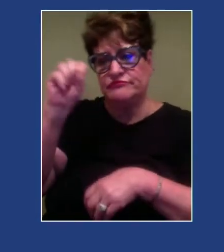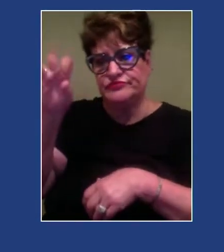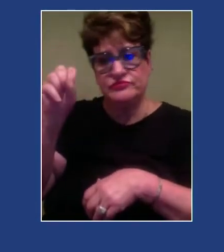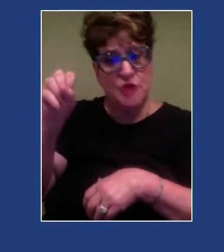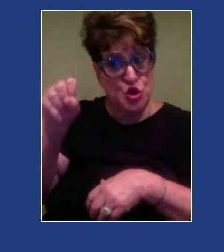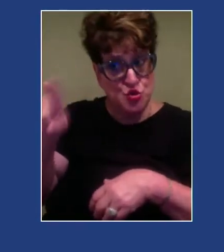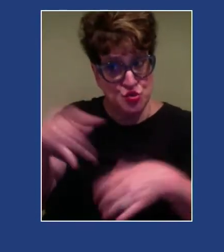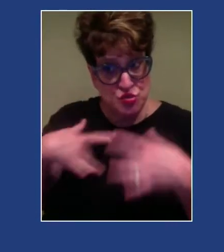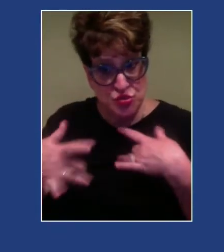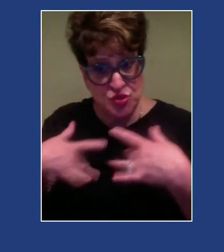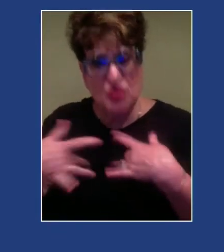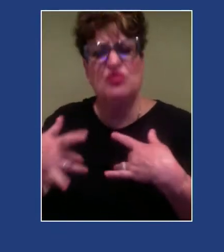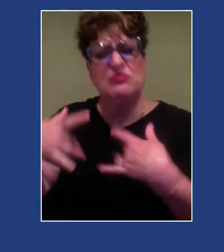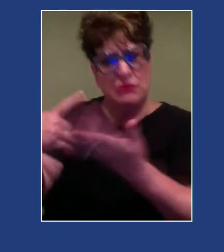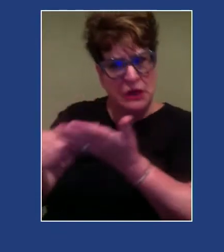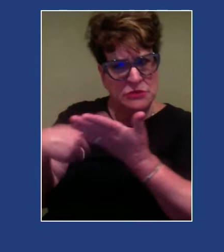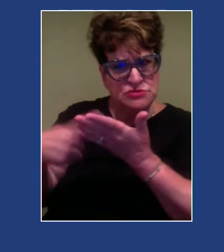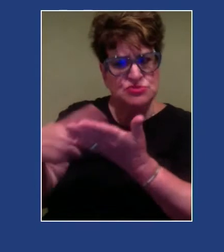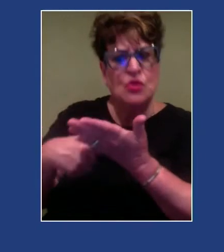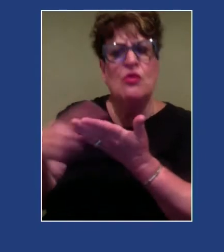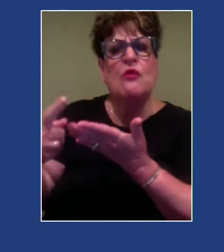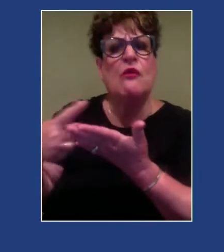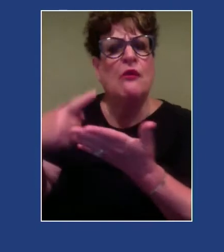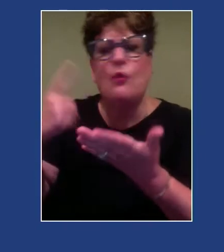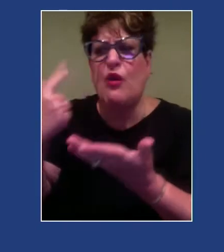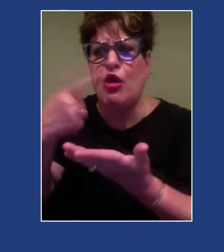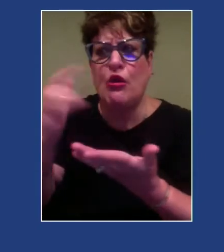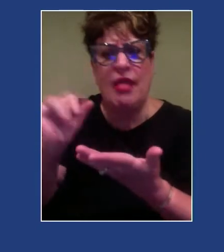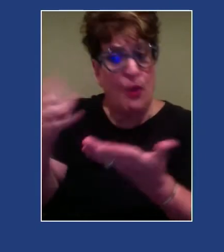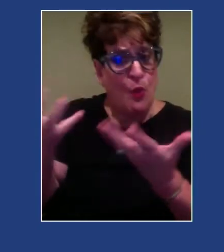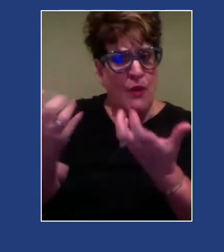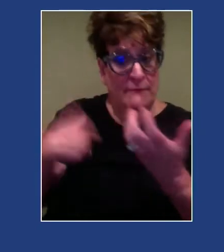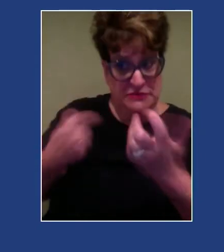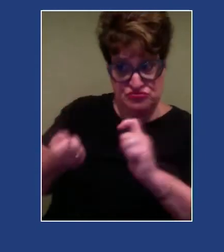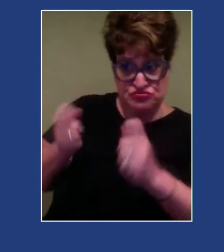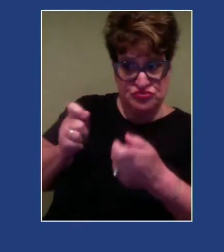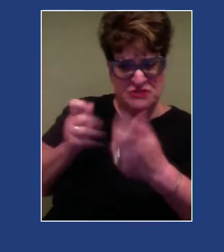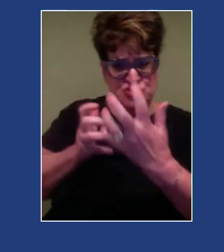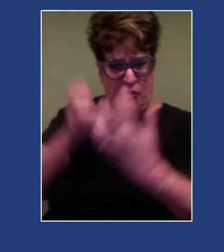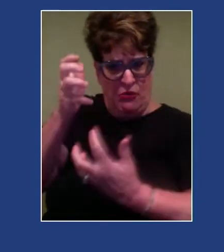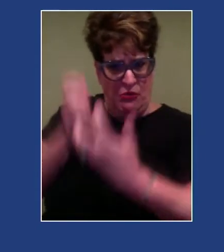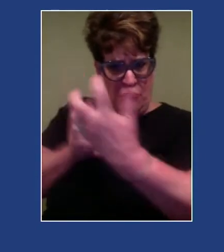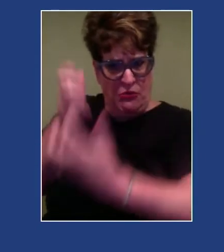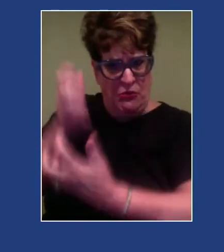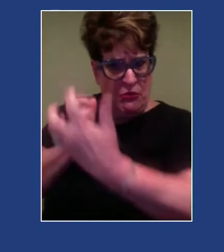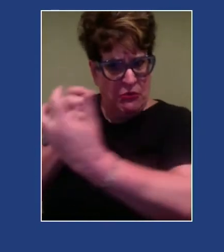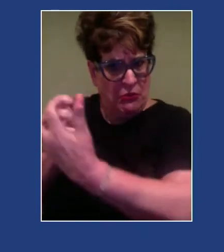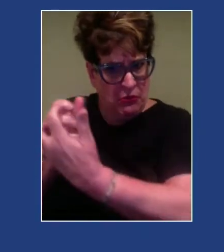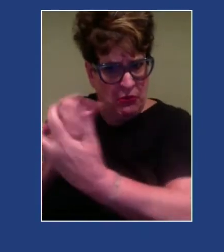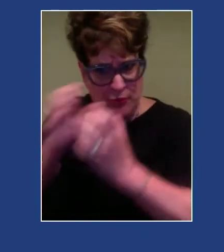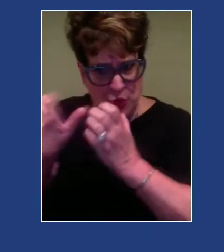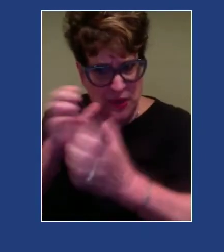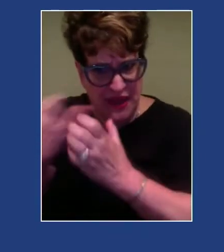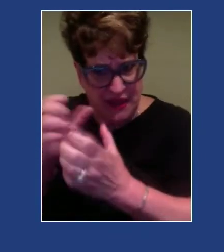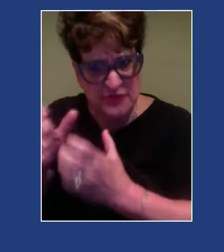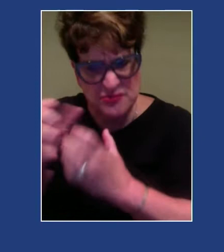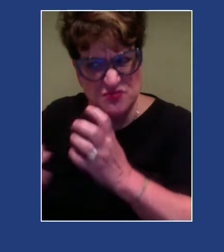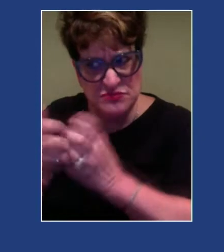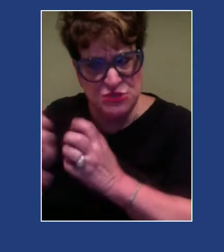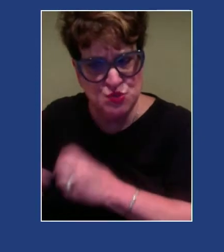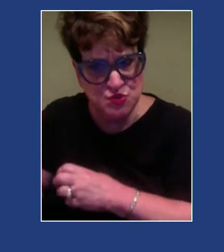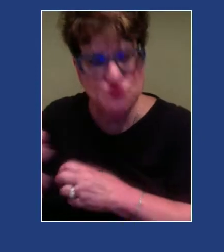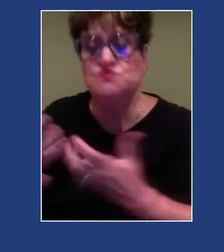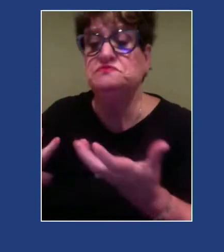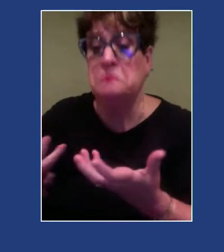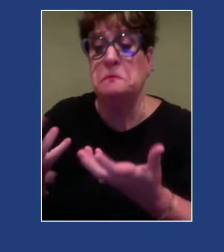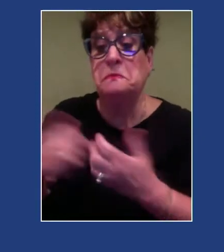Let's talk about what it might look like. What do you need me to do differently? How do you need me to communicate in a different way? Also, I want you to know